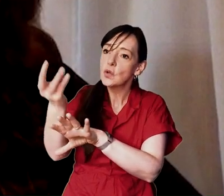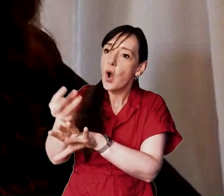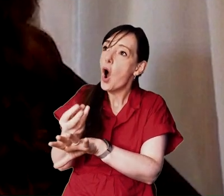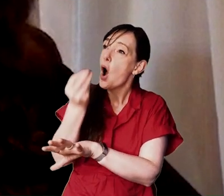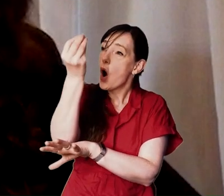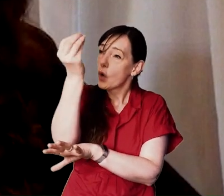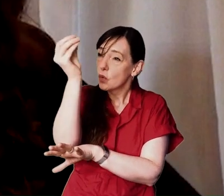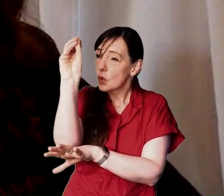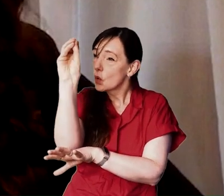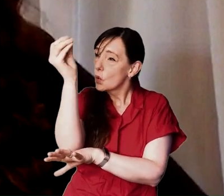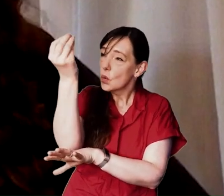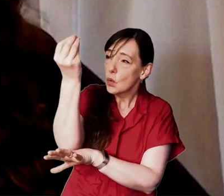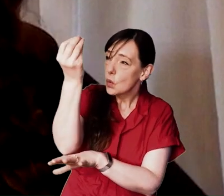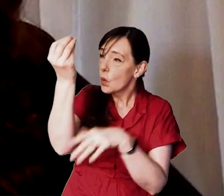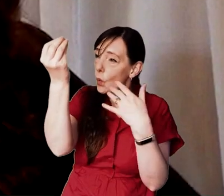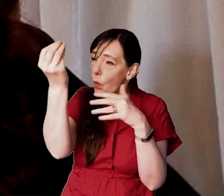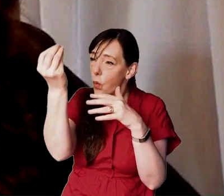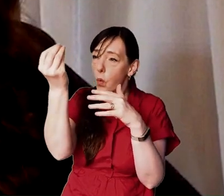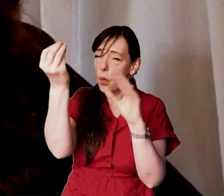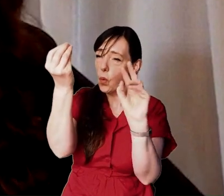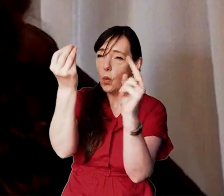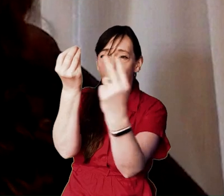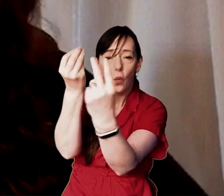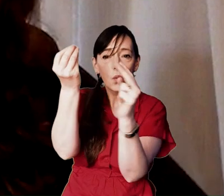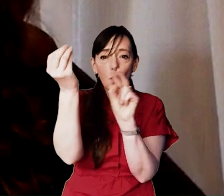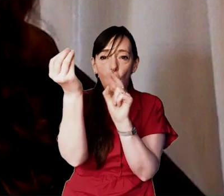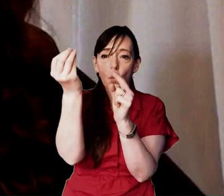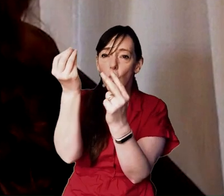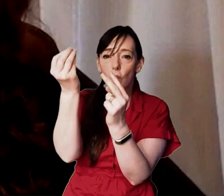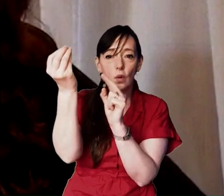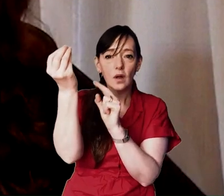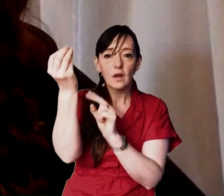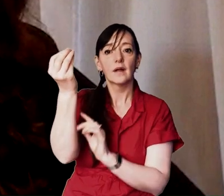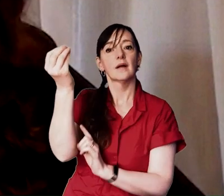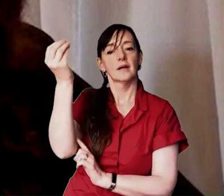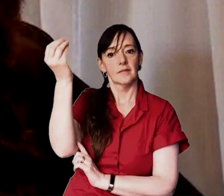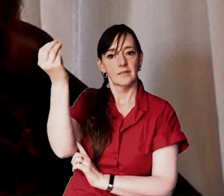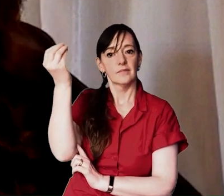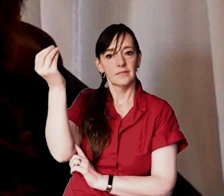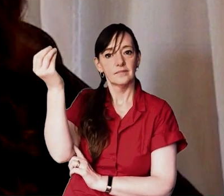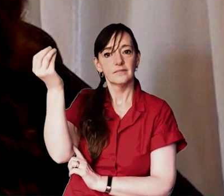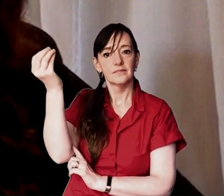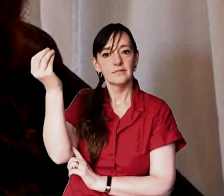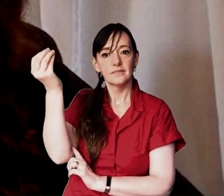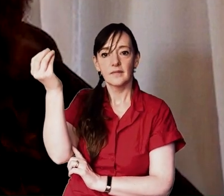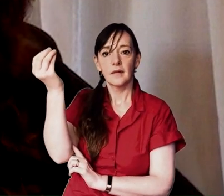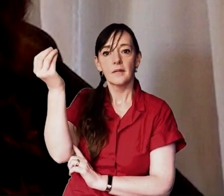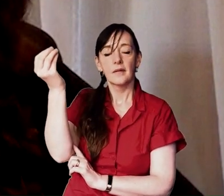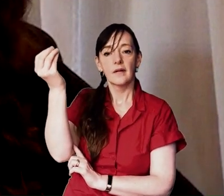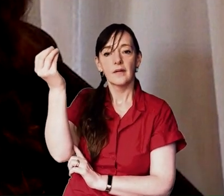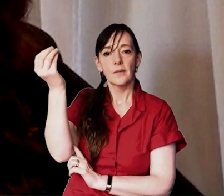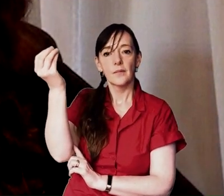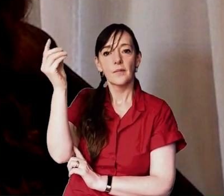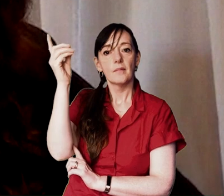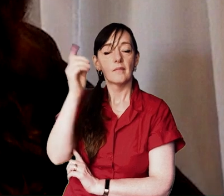to the light and there are just so many different sparkling equally just glorious facets to it but here's the center most points